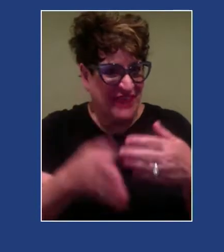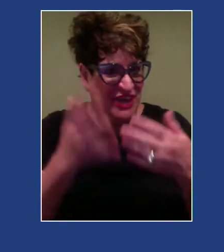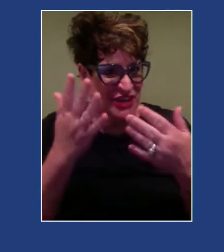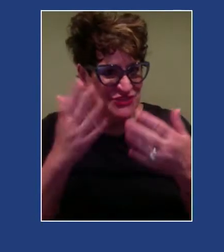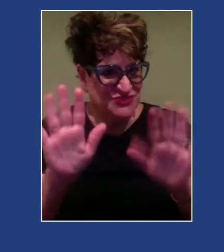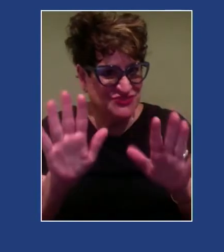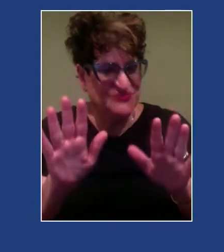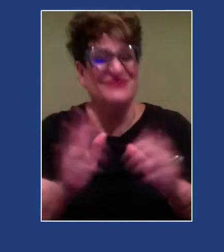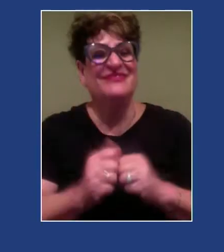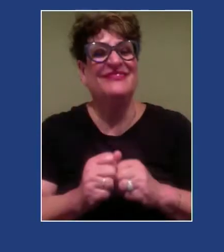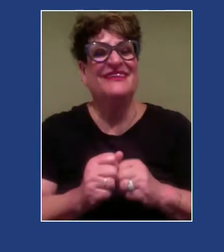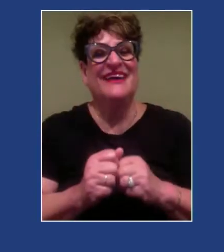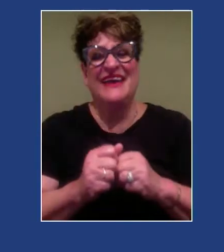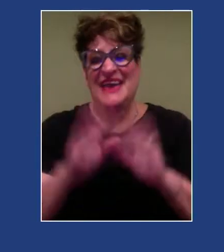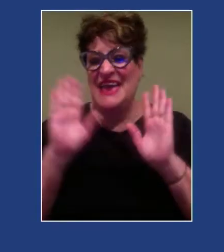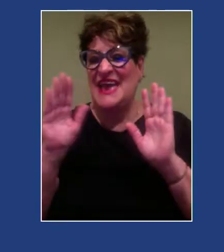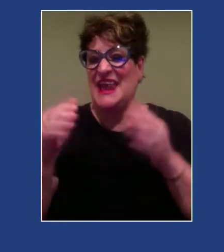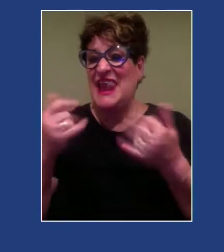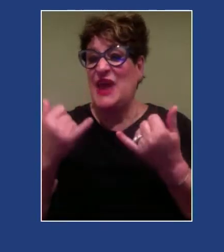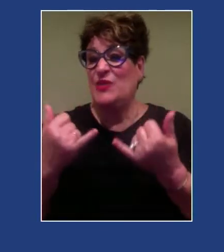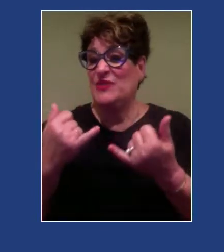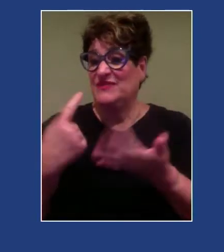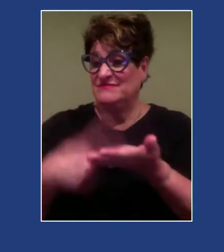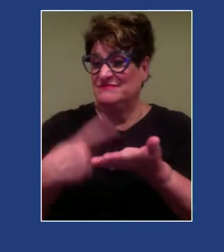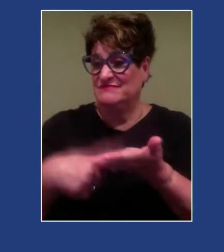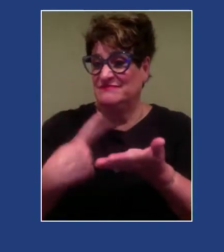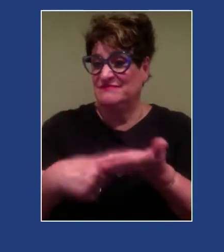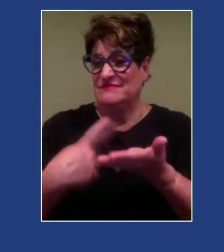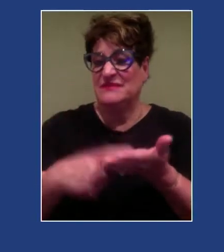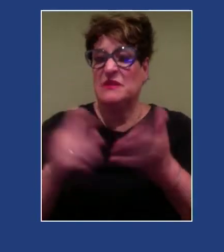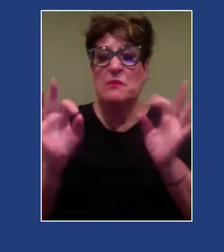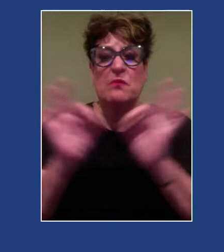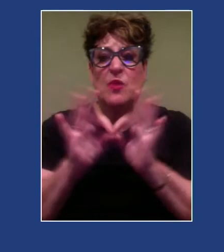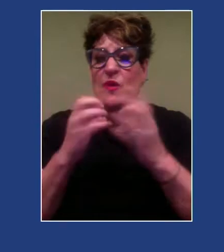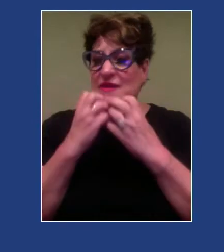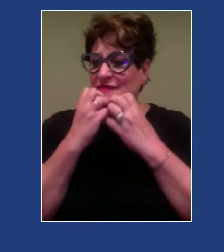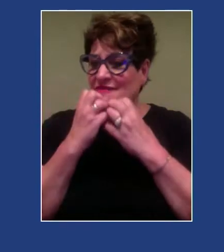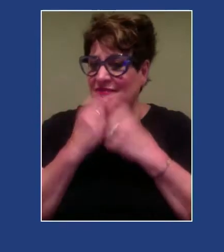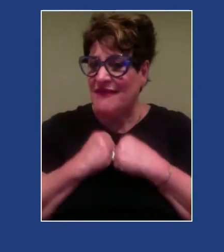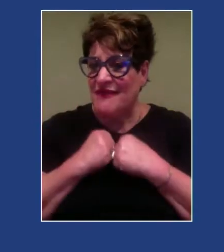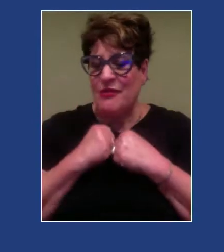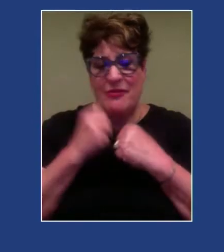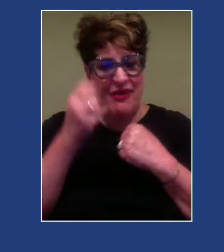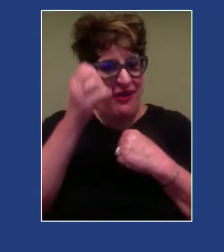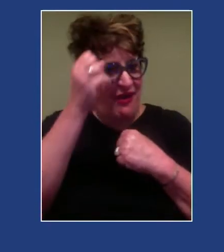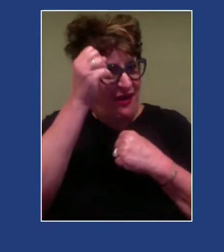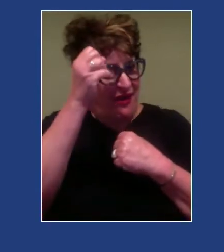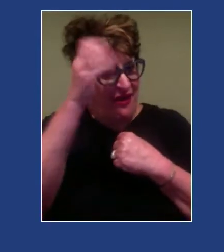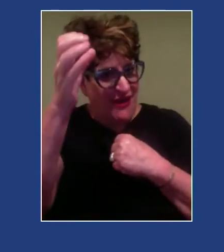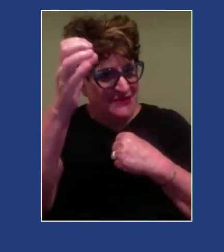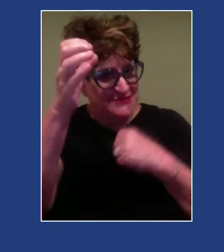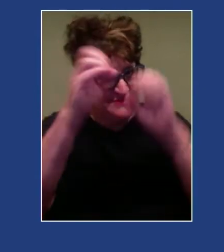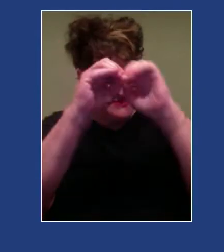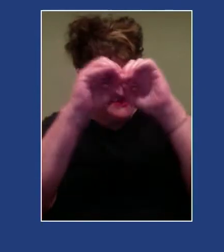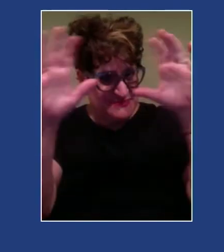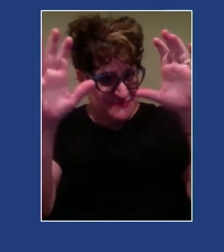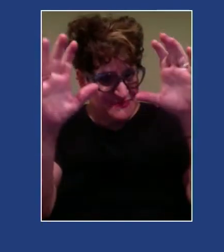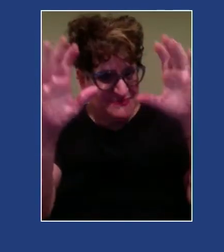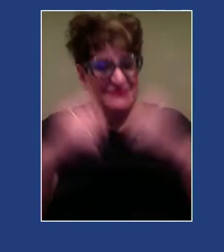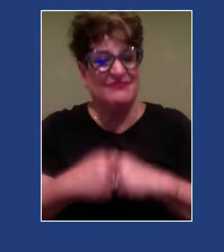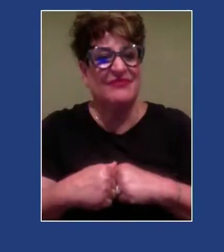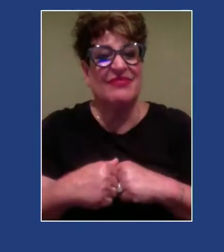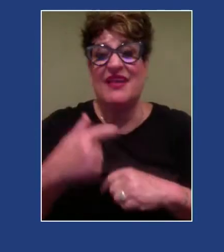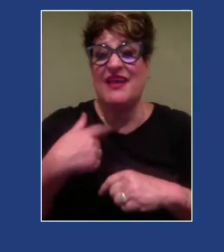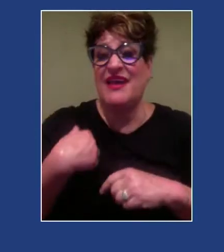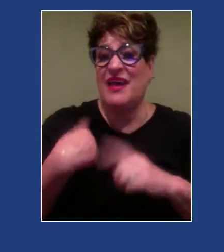really valuable and important concepts. Important things for you to know are that I am from unceded Muskogee and Creek